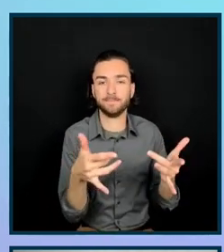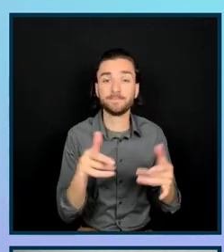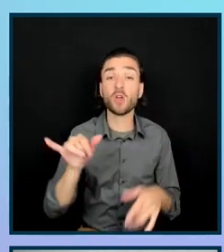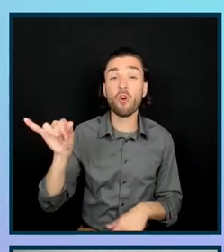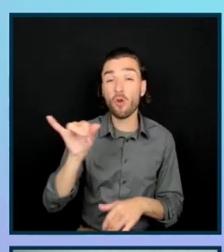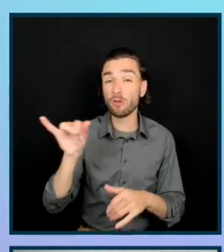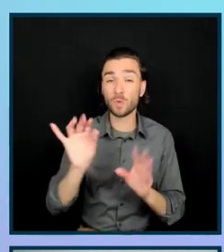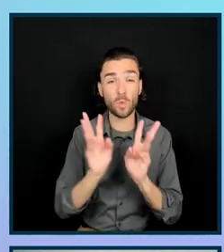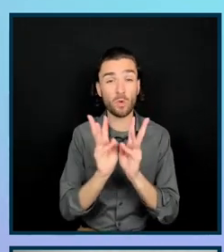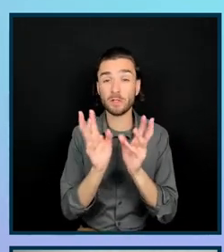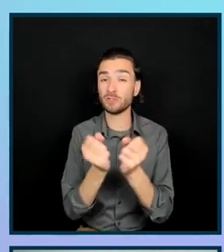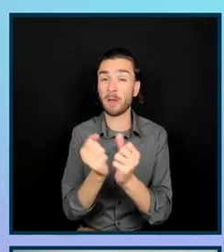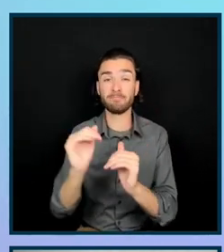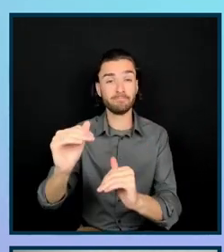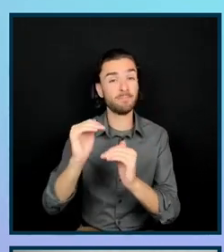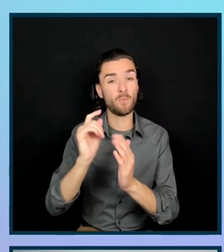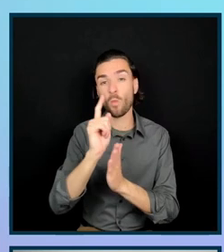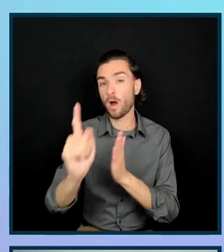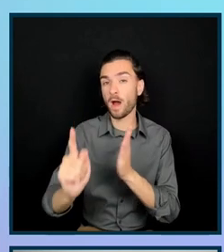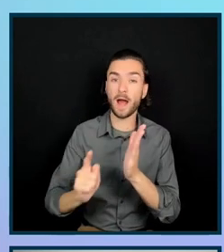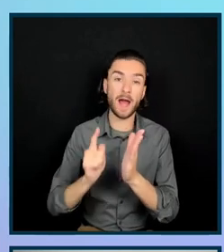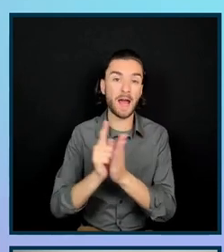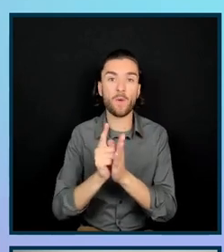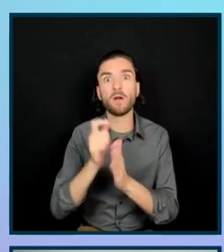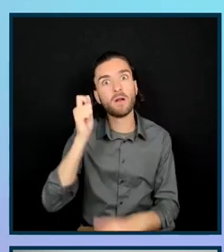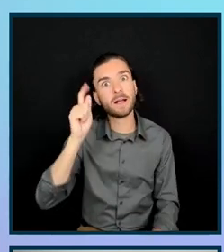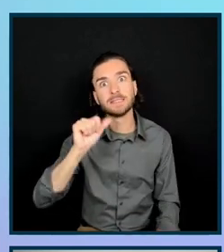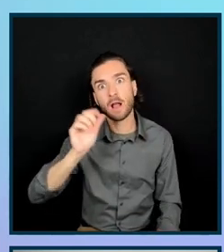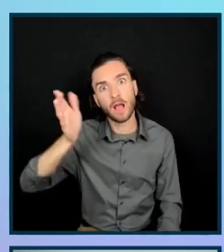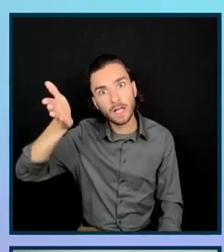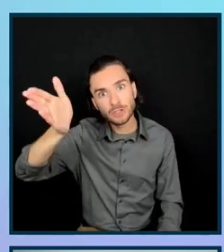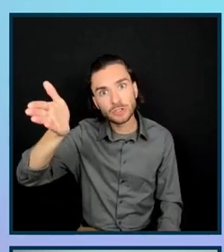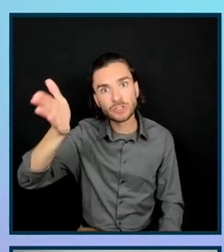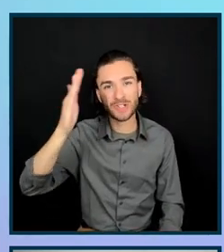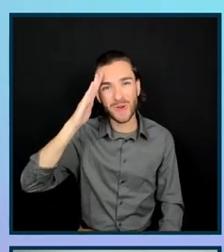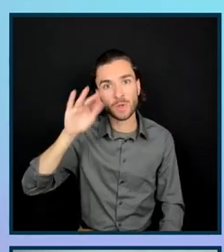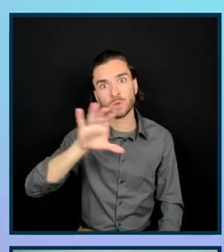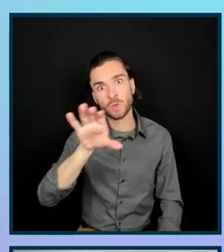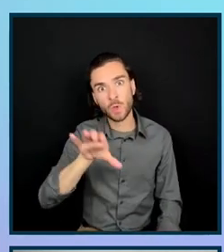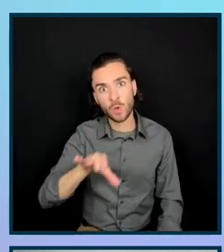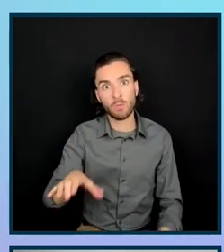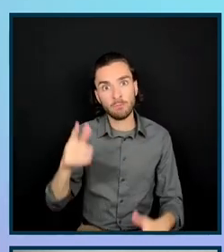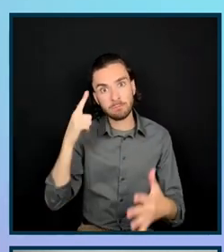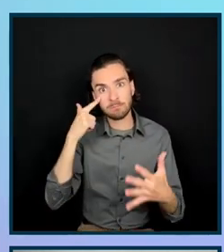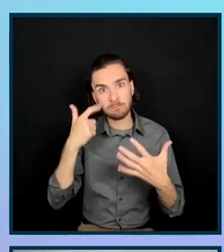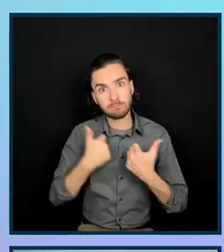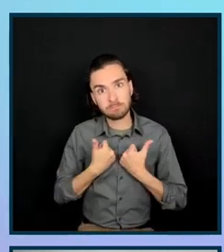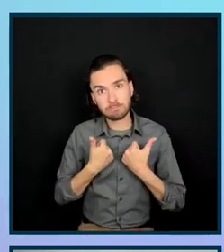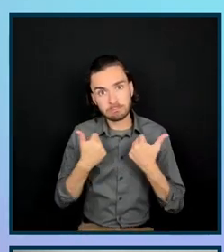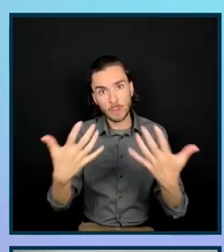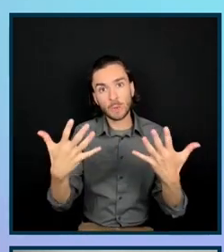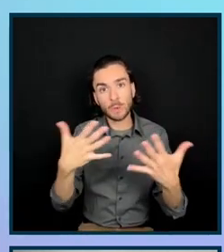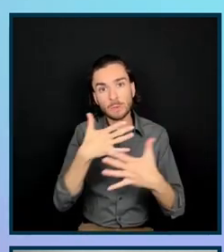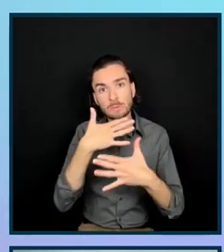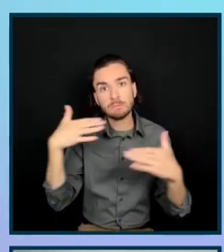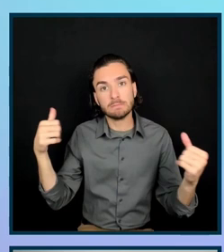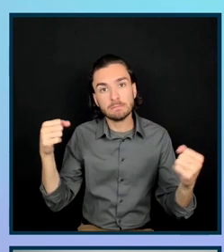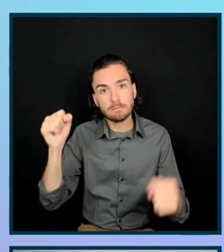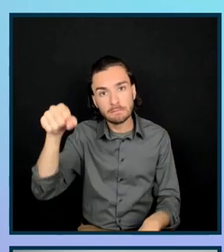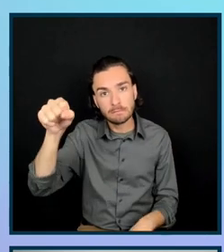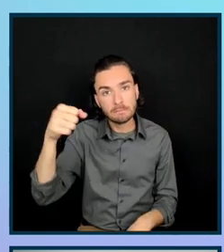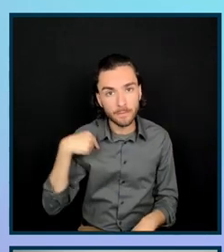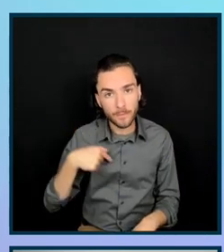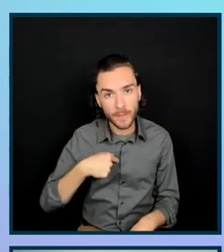minute workshops and that they're not lectures. So of course, as we all know, Zoom fatigue is a very real thing. And we want to follow